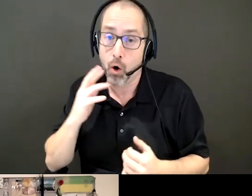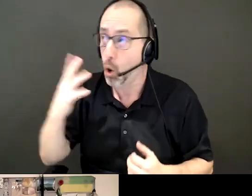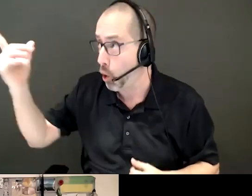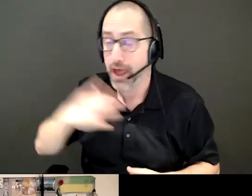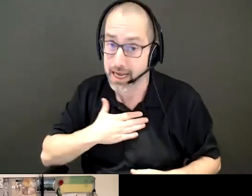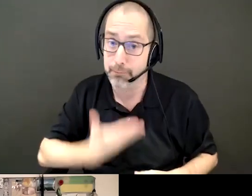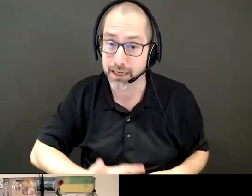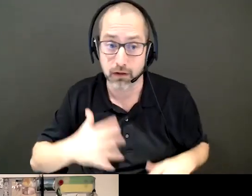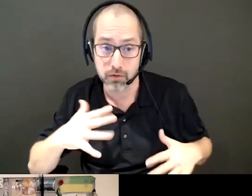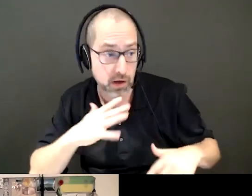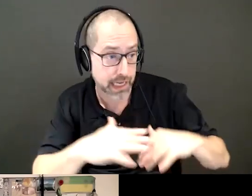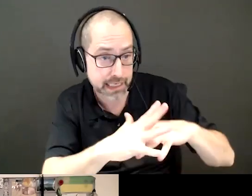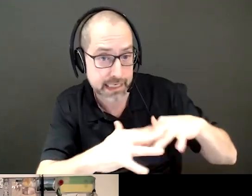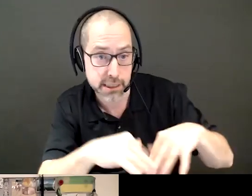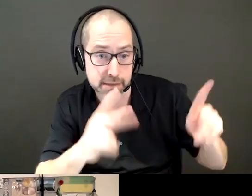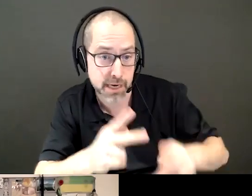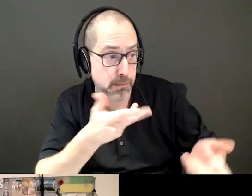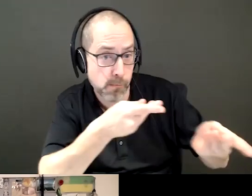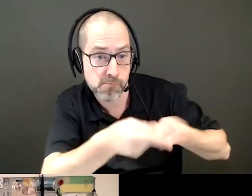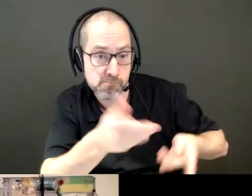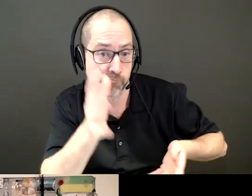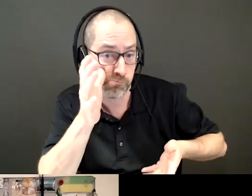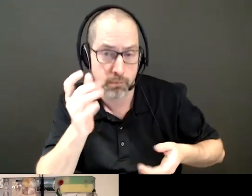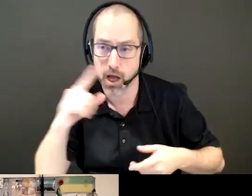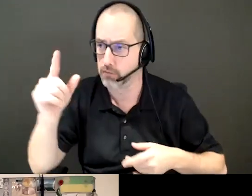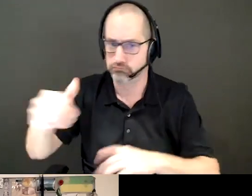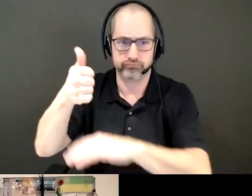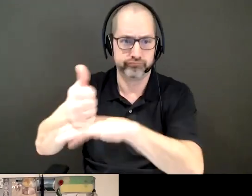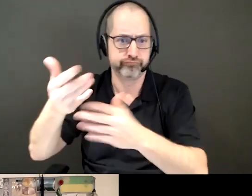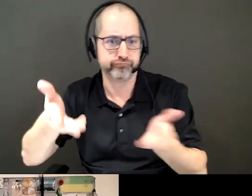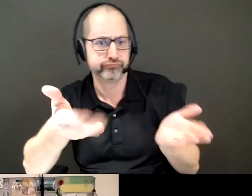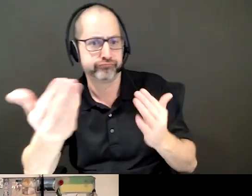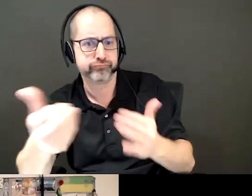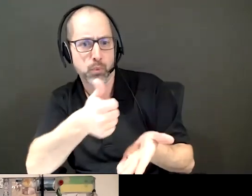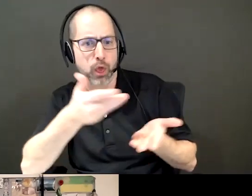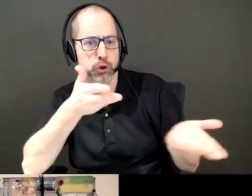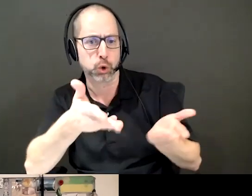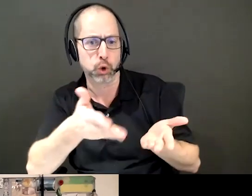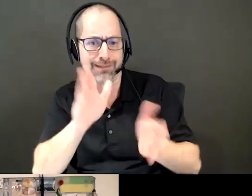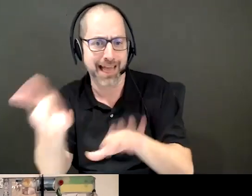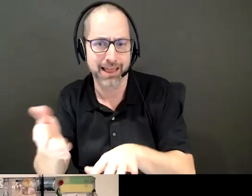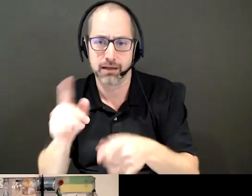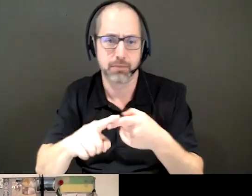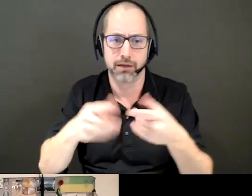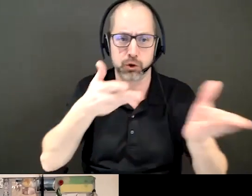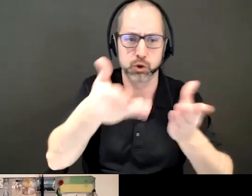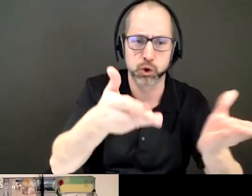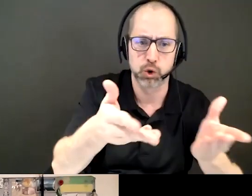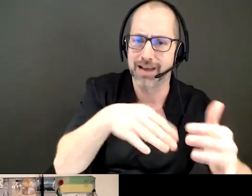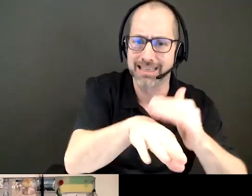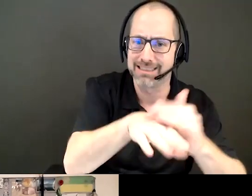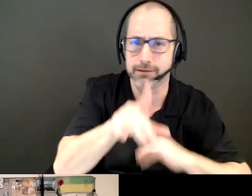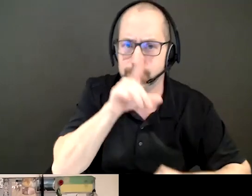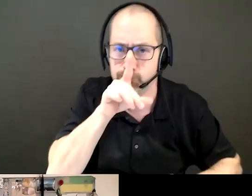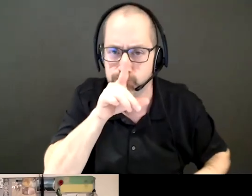Indigenous people across Canada, but they're going to move forward. So we see on one hand where investment in